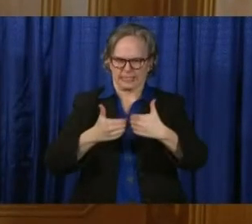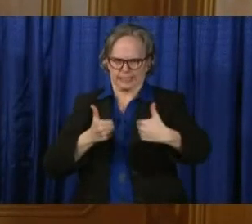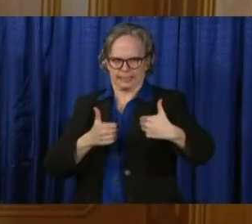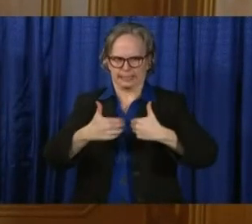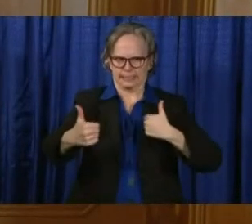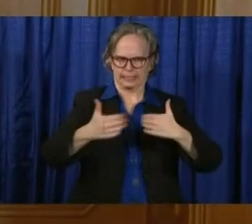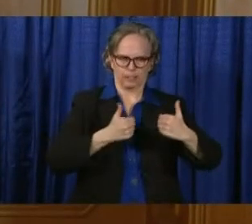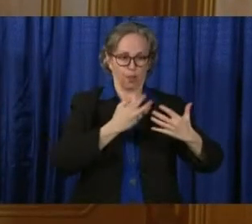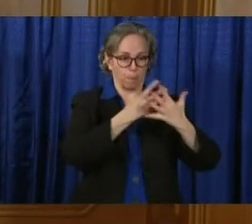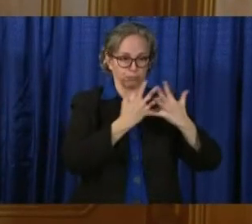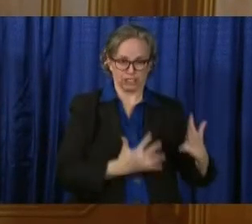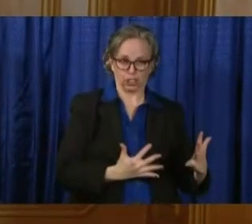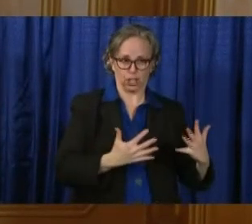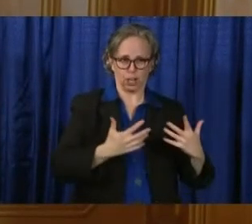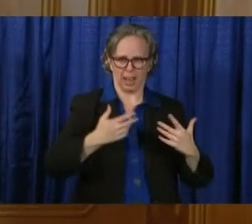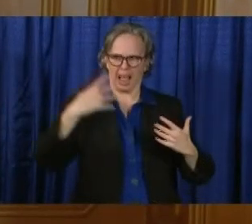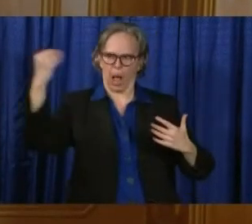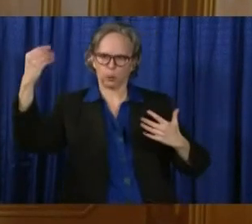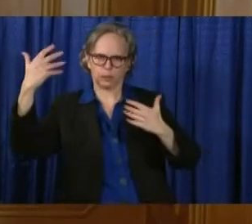was done.